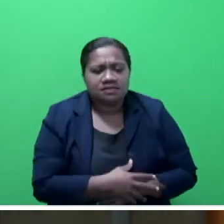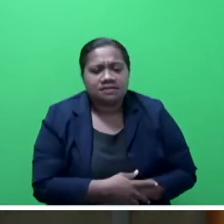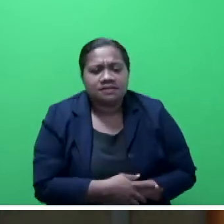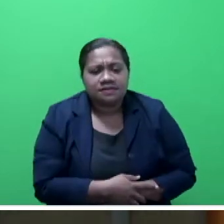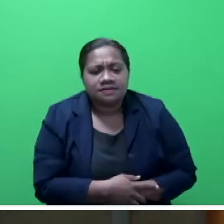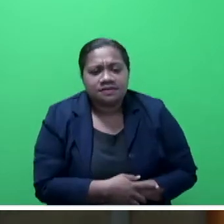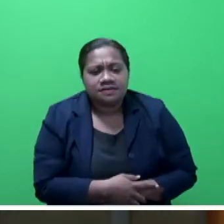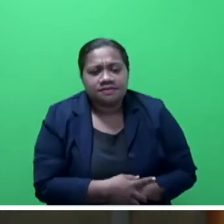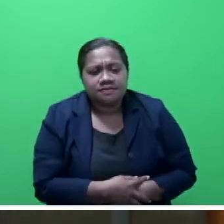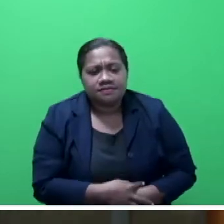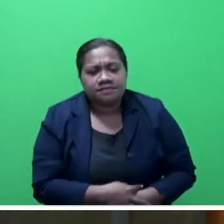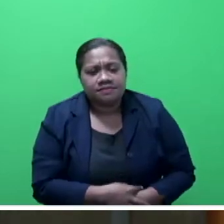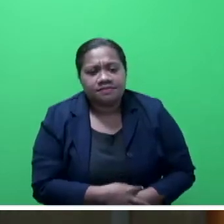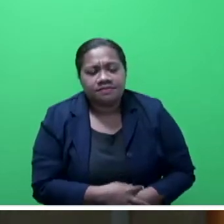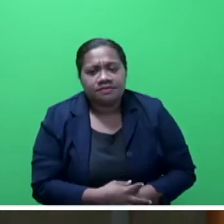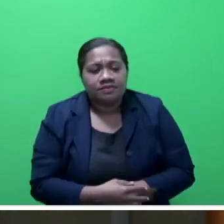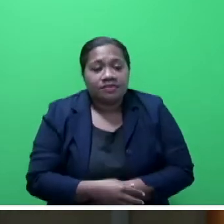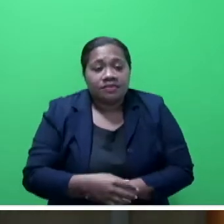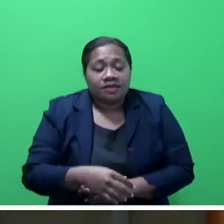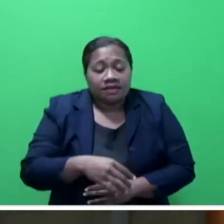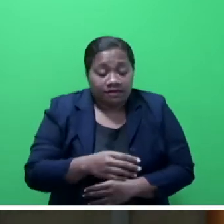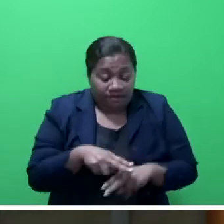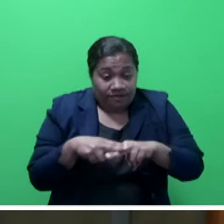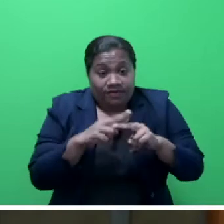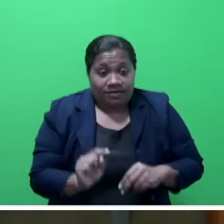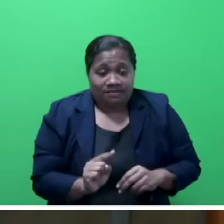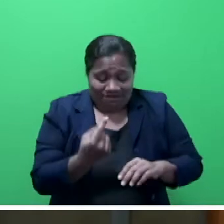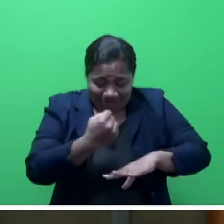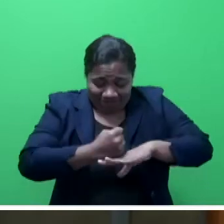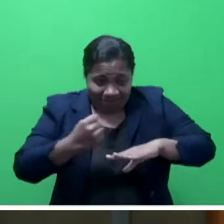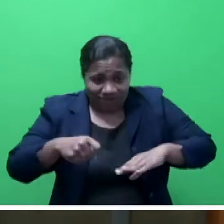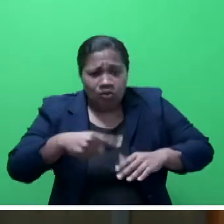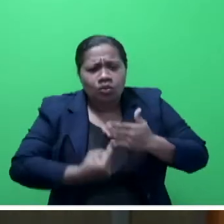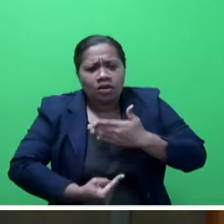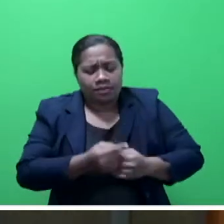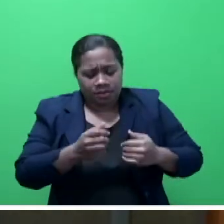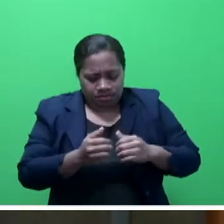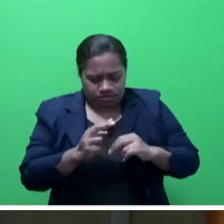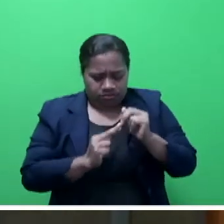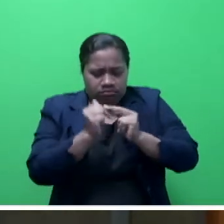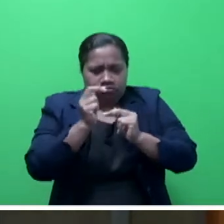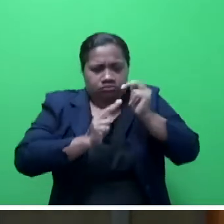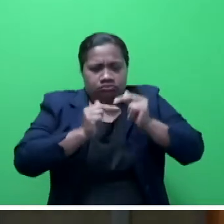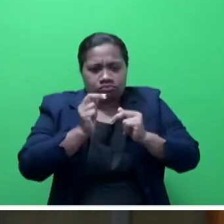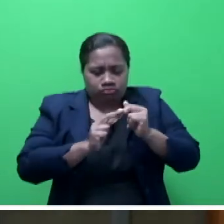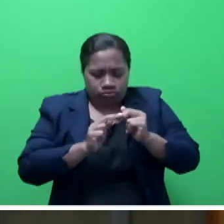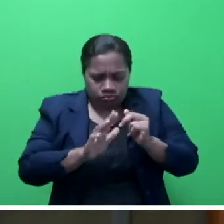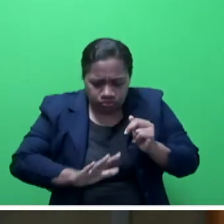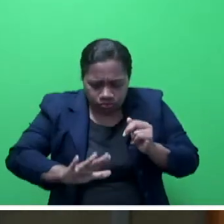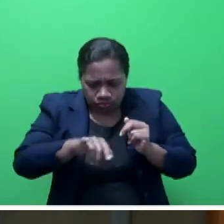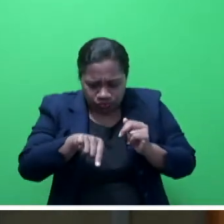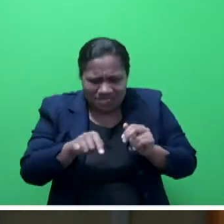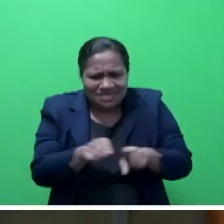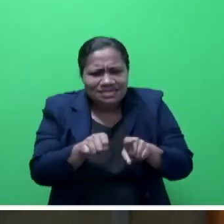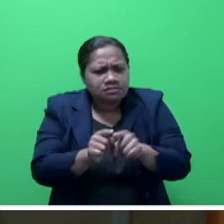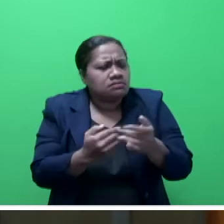The Fiji First Government is built on this platform as it has been from day one in the government.